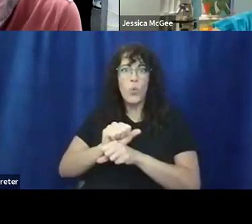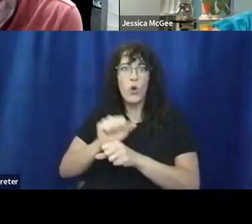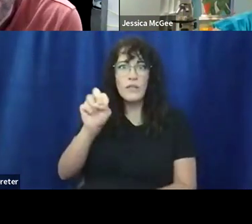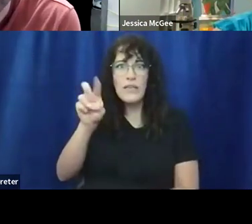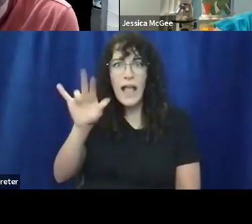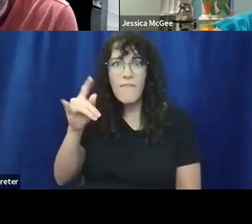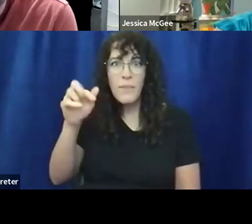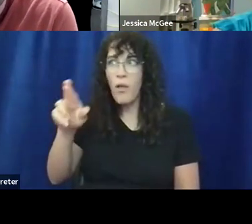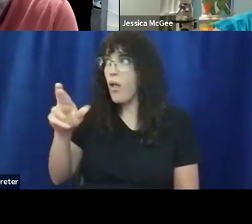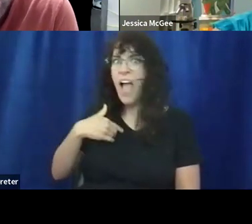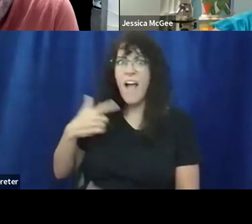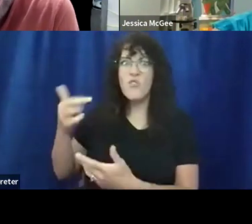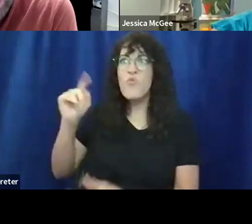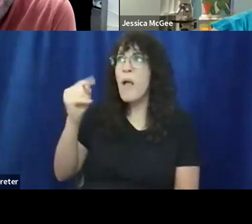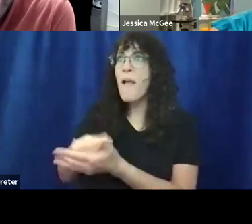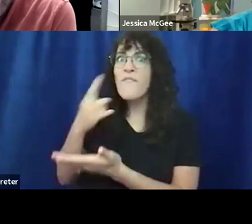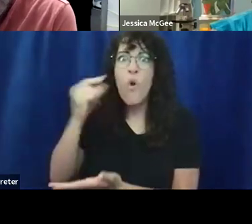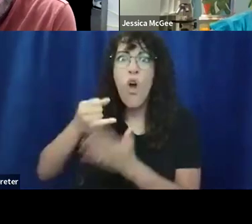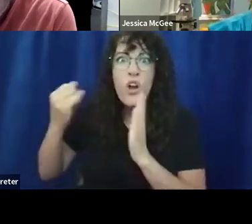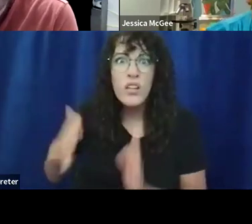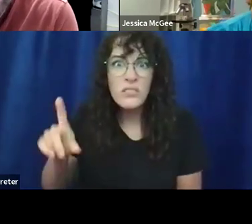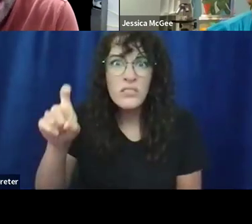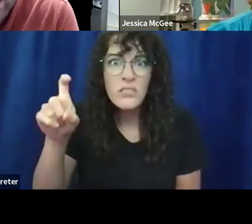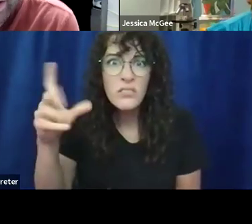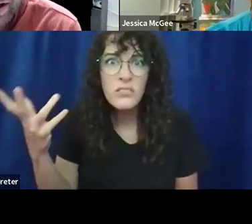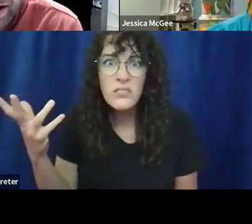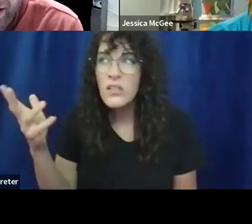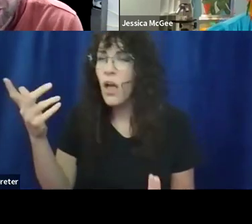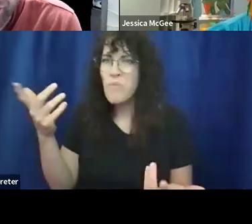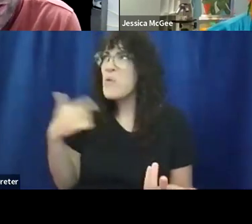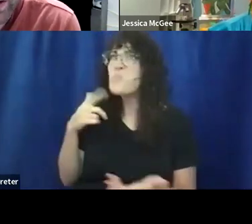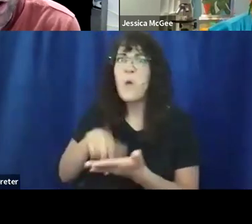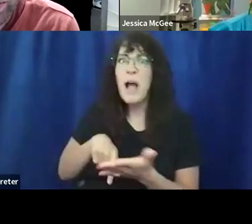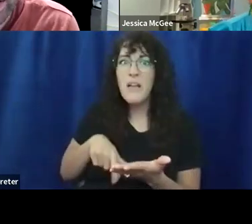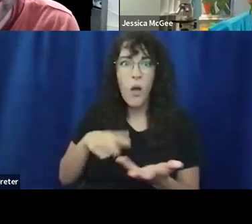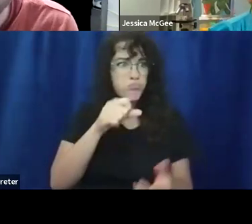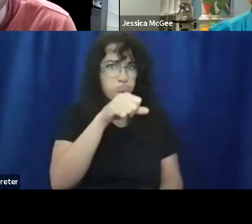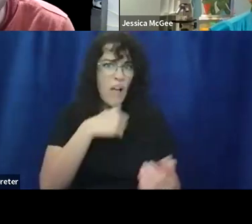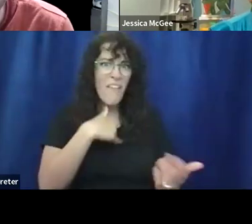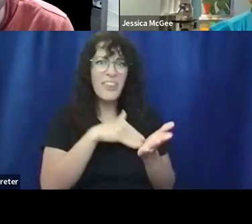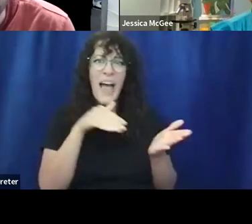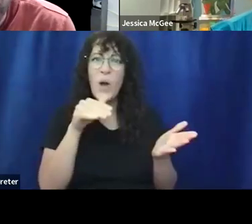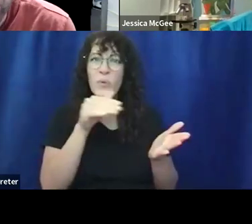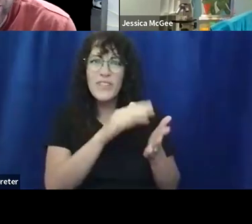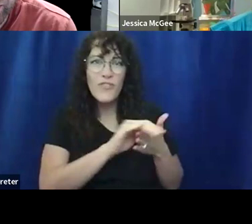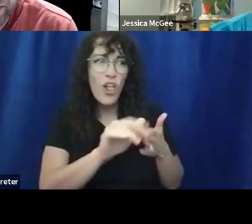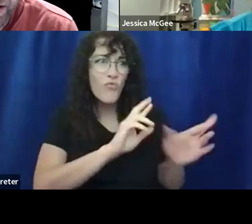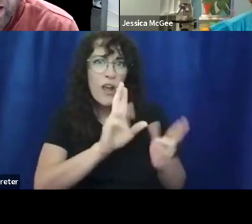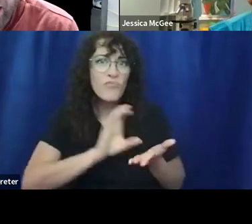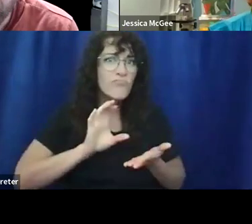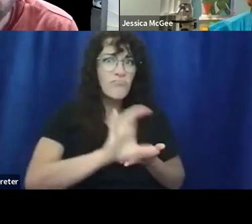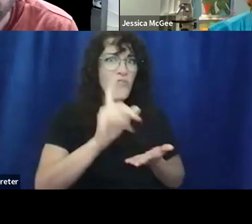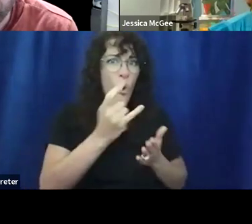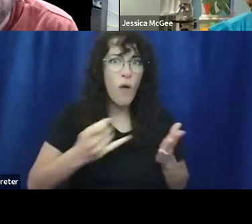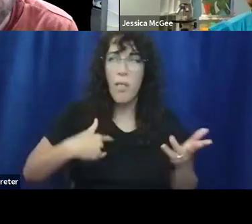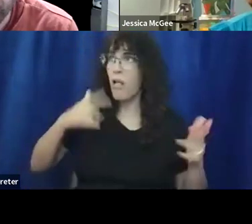grants for arts. Like, I was like, what are you talking about? There's thousands of dollars, uh, to fund art projects. I mean, was just like mind blowing for me.